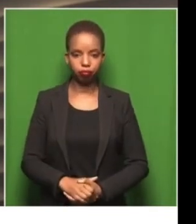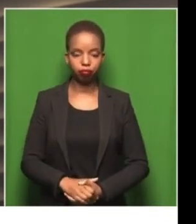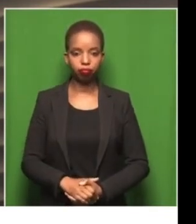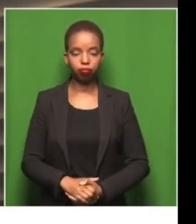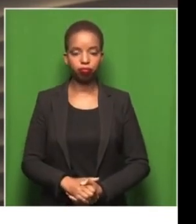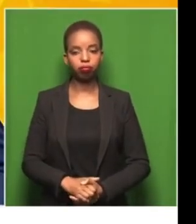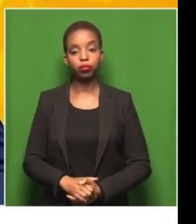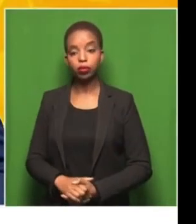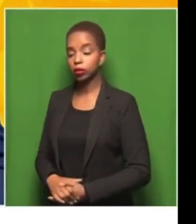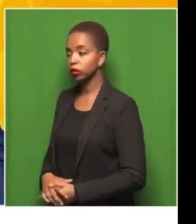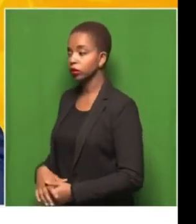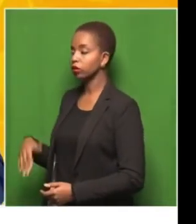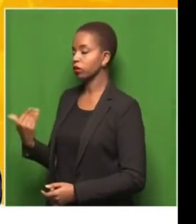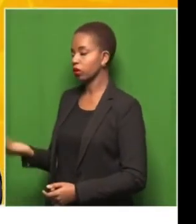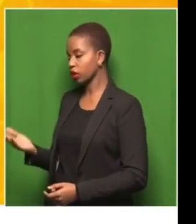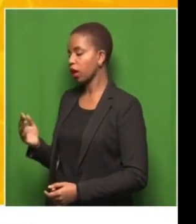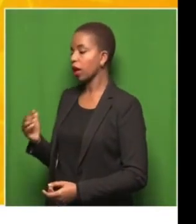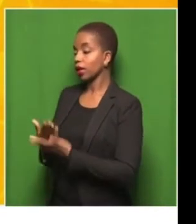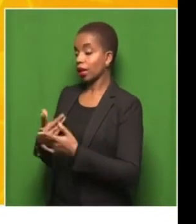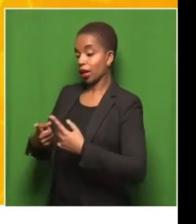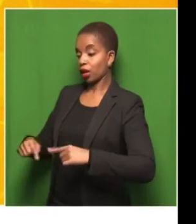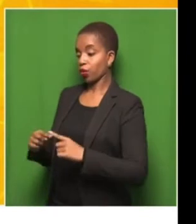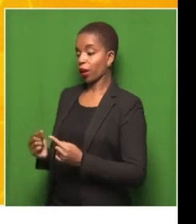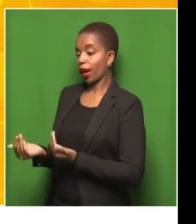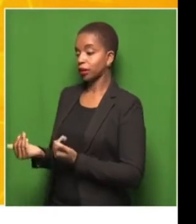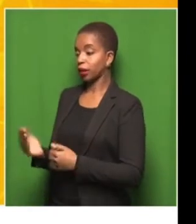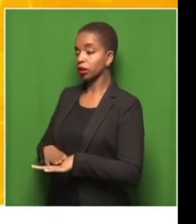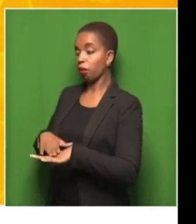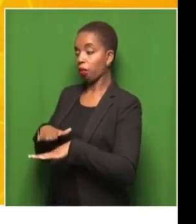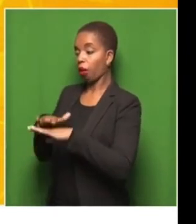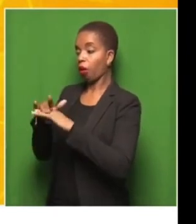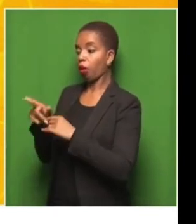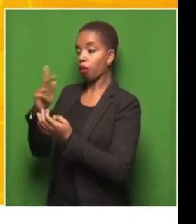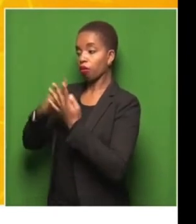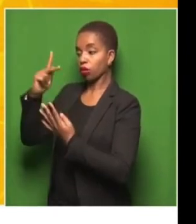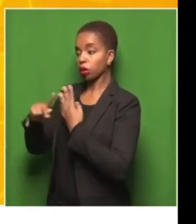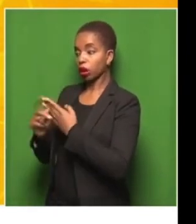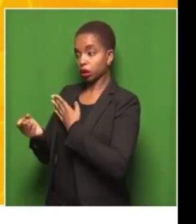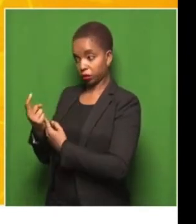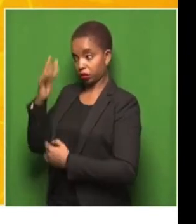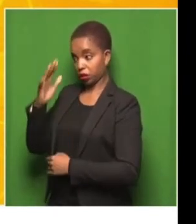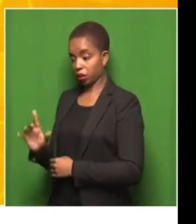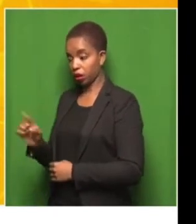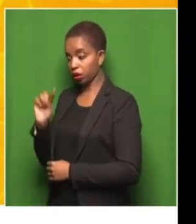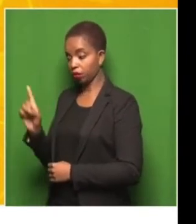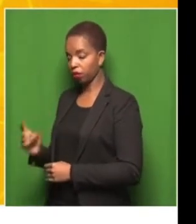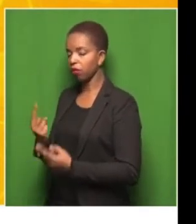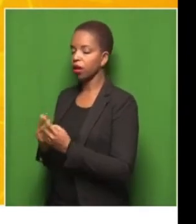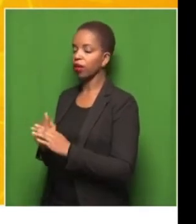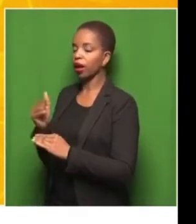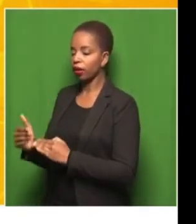me also rope you in. Can we expect to see more of these projects going forward, even post the COVID-19 pandemic?